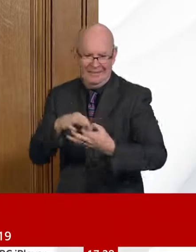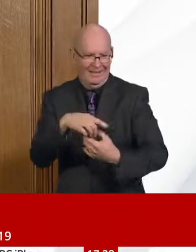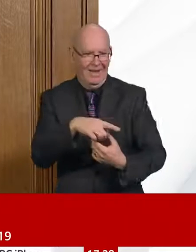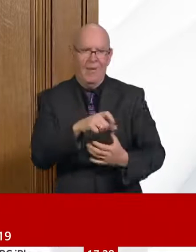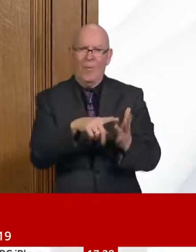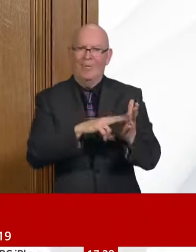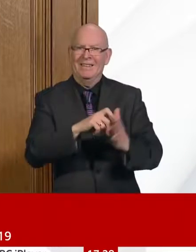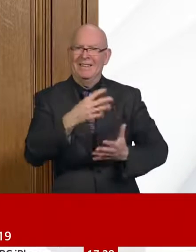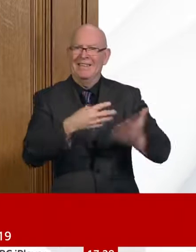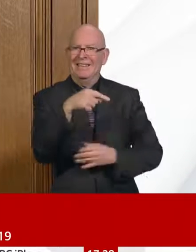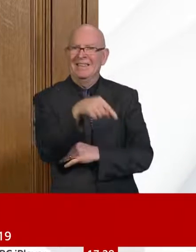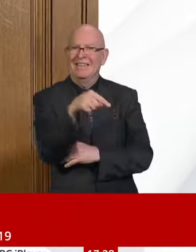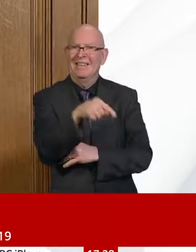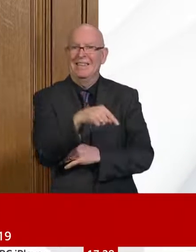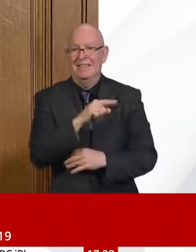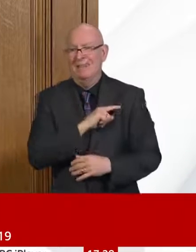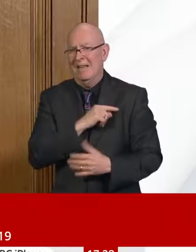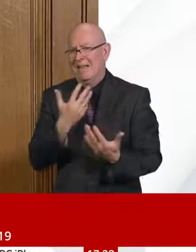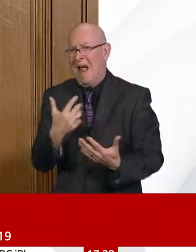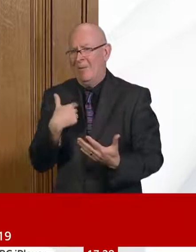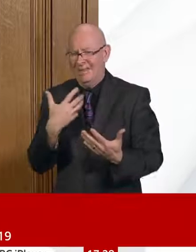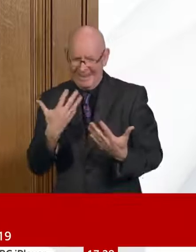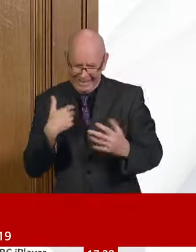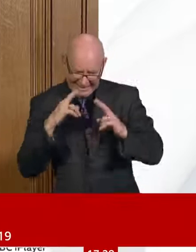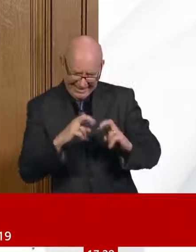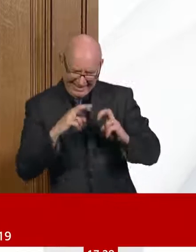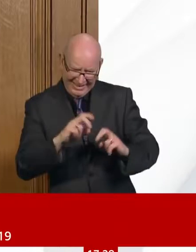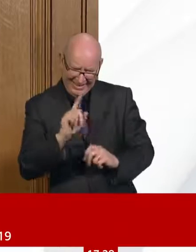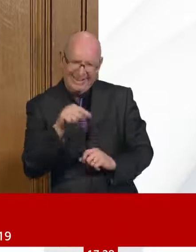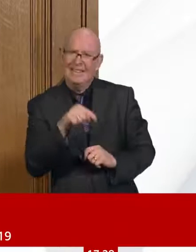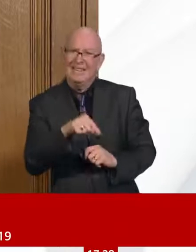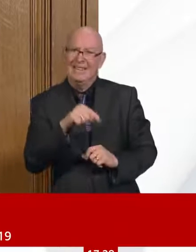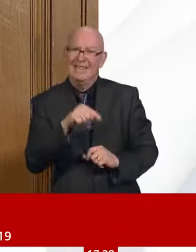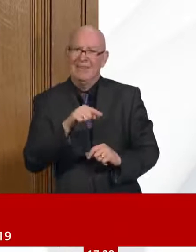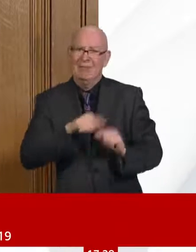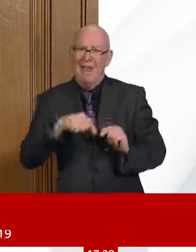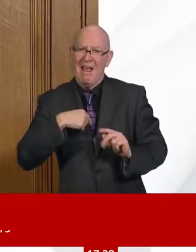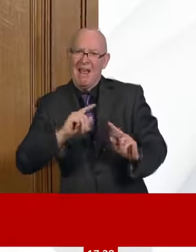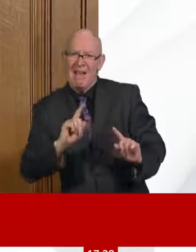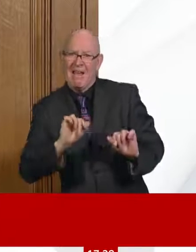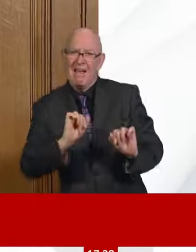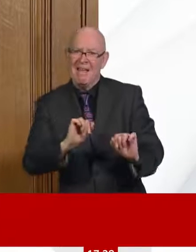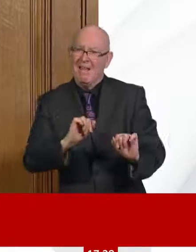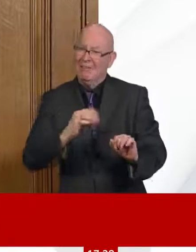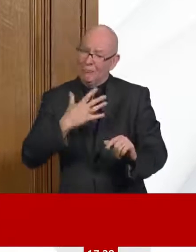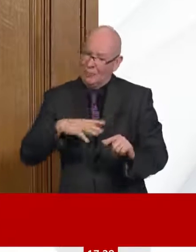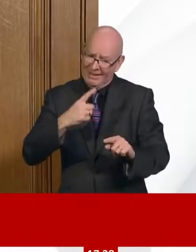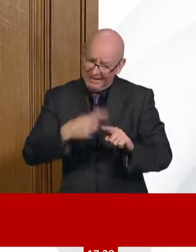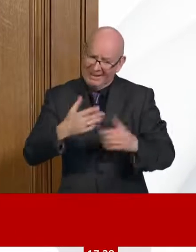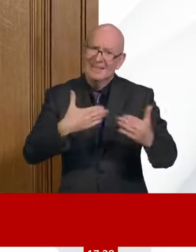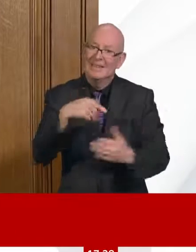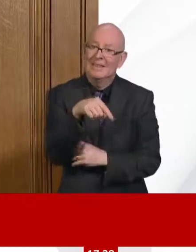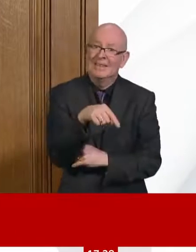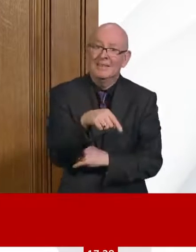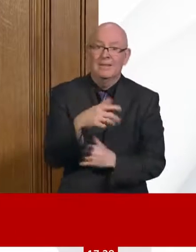use to manage infections. But we do need to make sure that we learn from this new virus. And if we need to adapt our infection